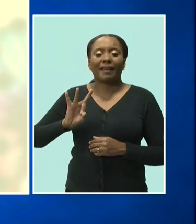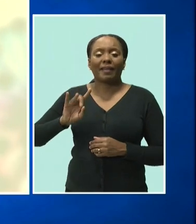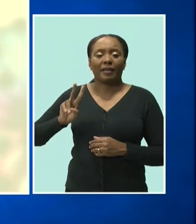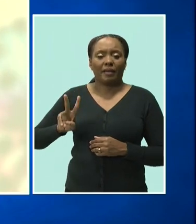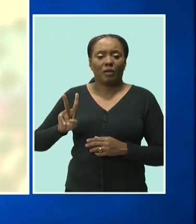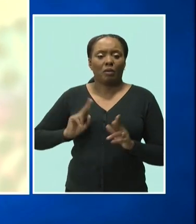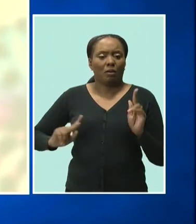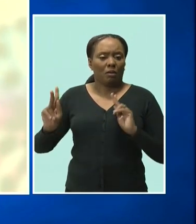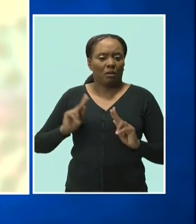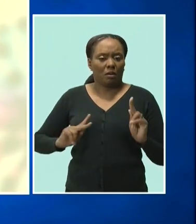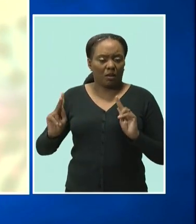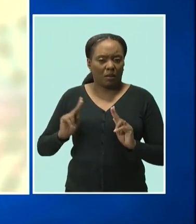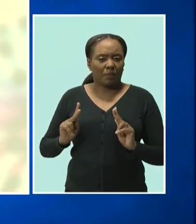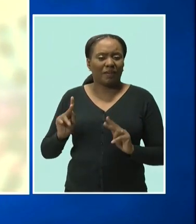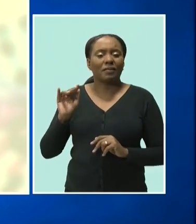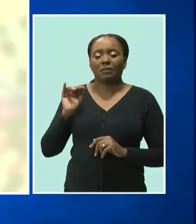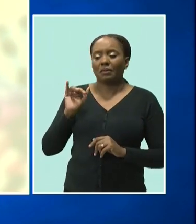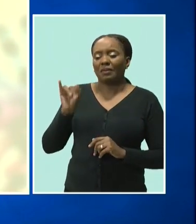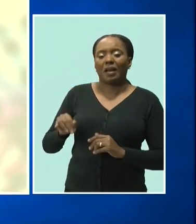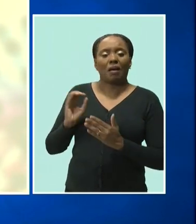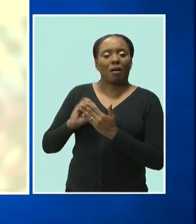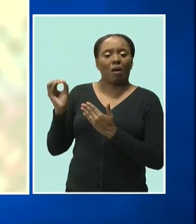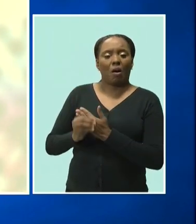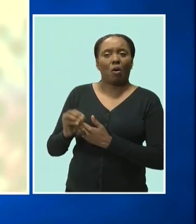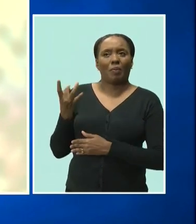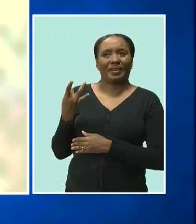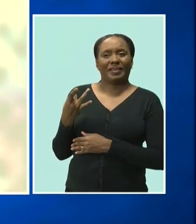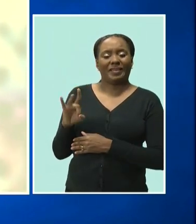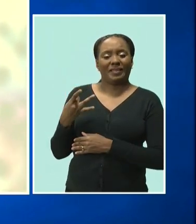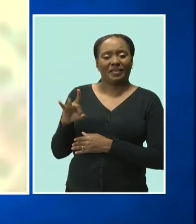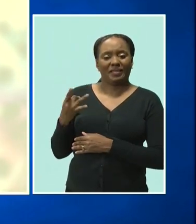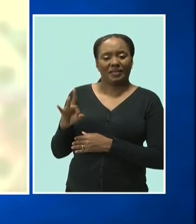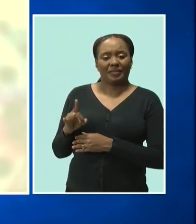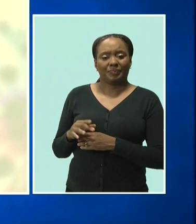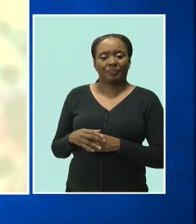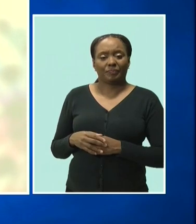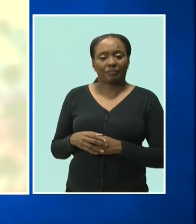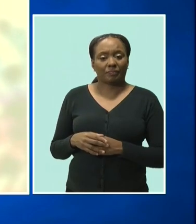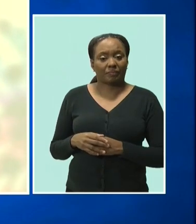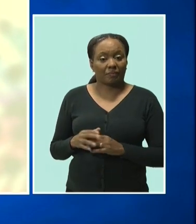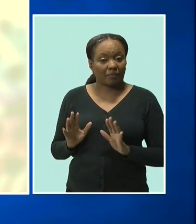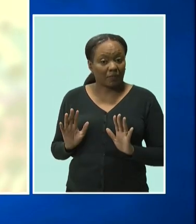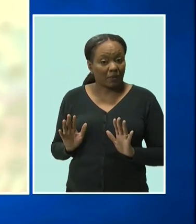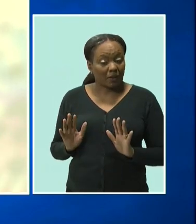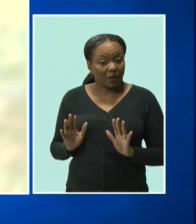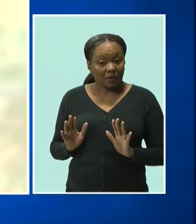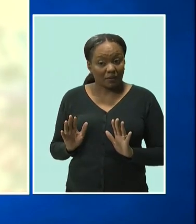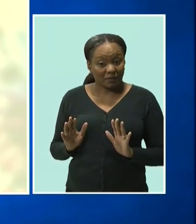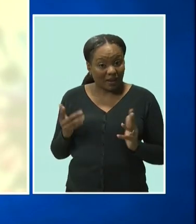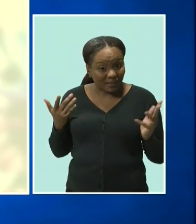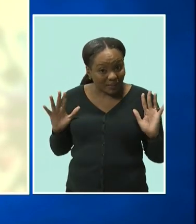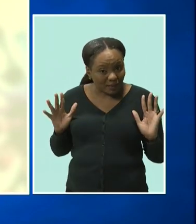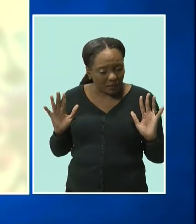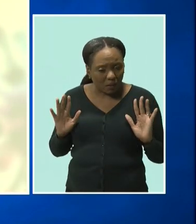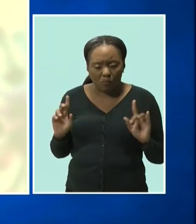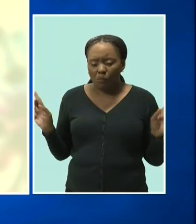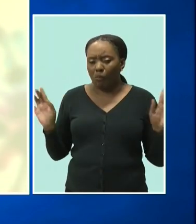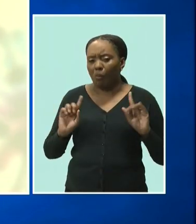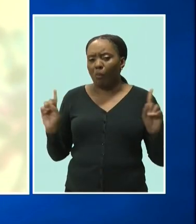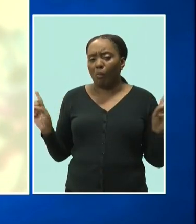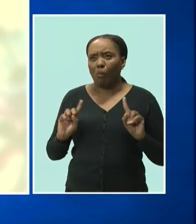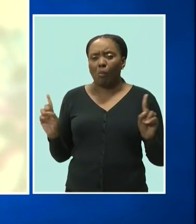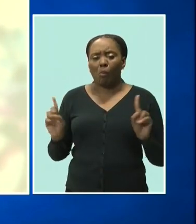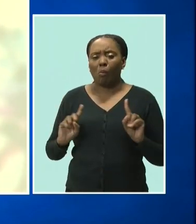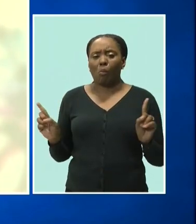a new record of 382 cases from the tests conducted on the 18th. That wasn't the end to